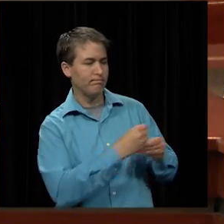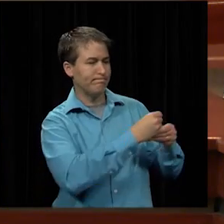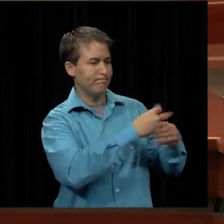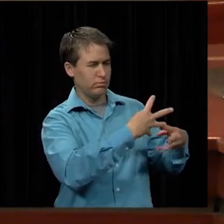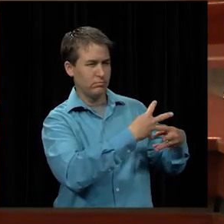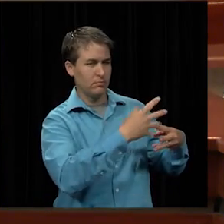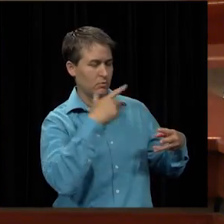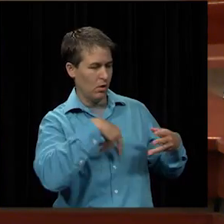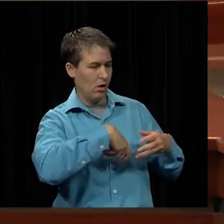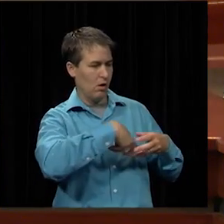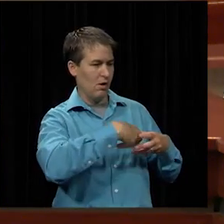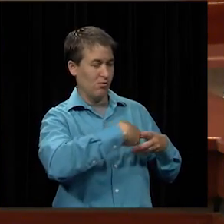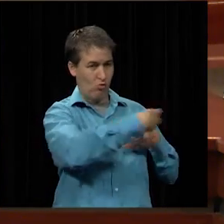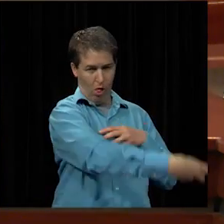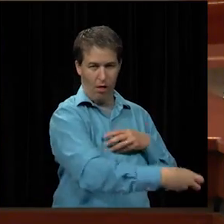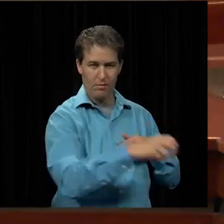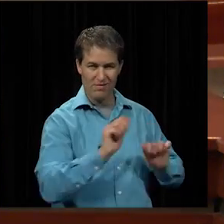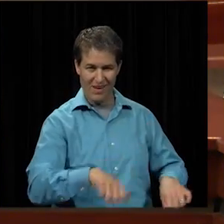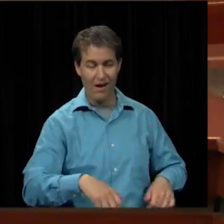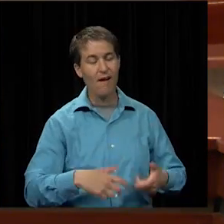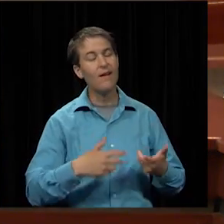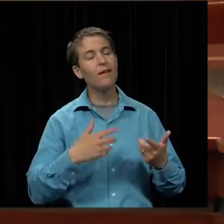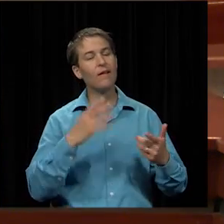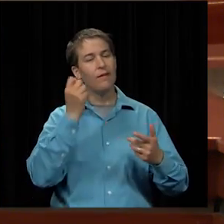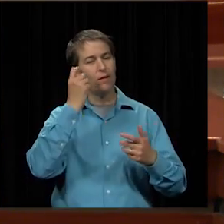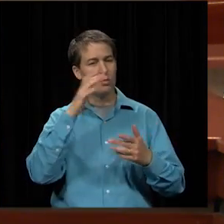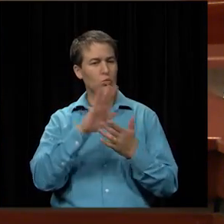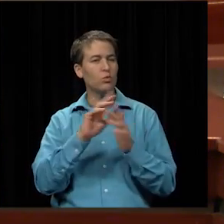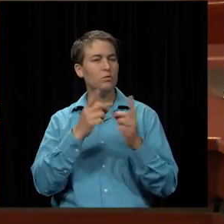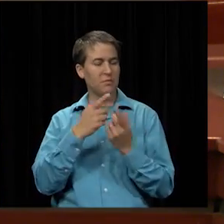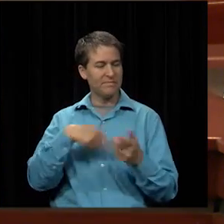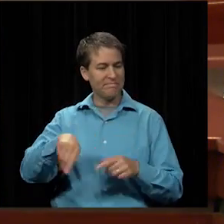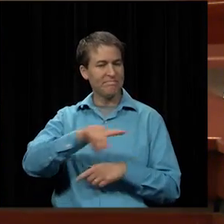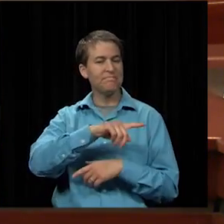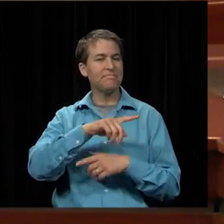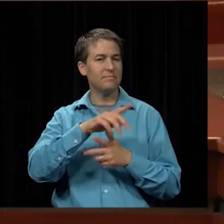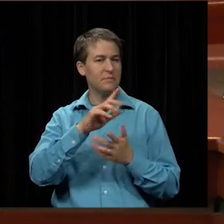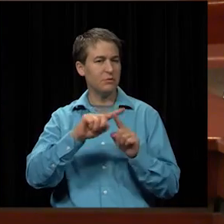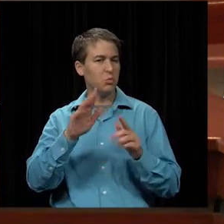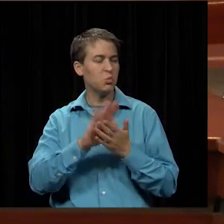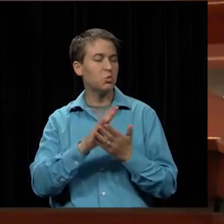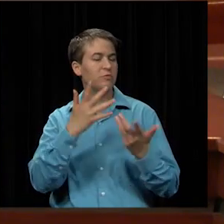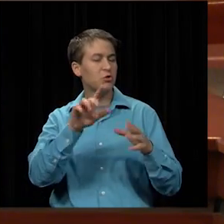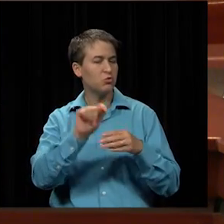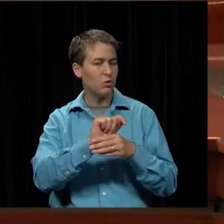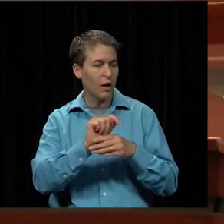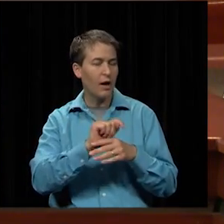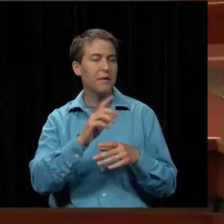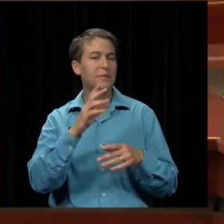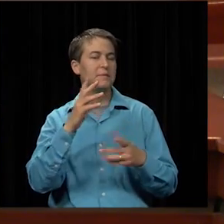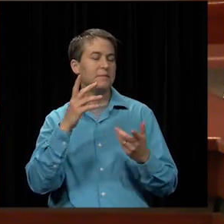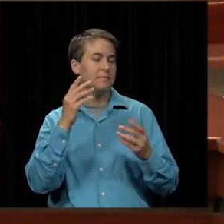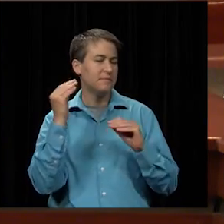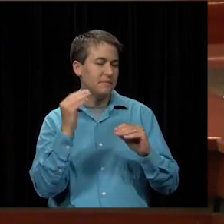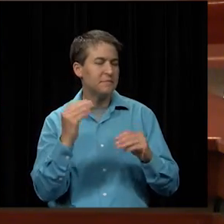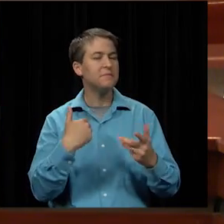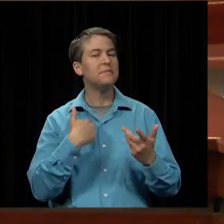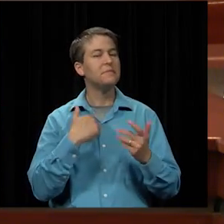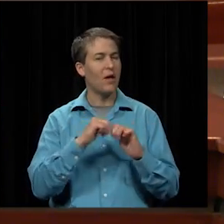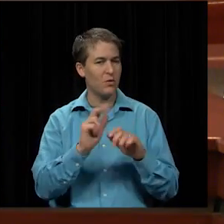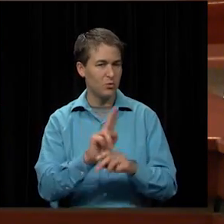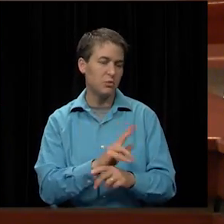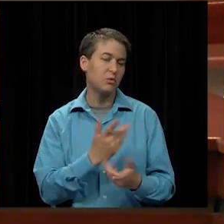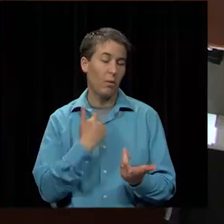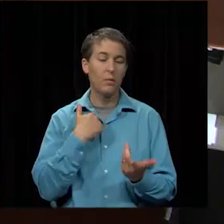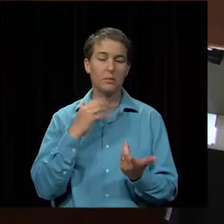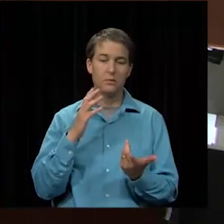district and again they've had training and they'll be training on the tool and it's been seen as very positive by our staff